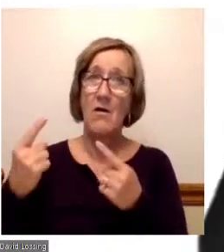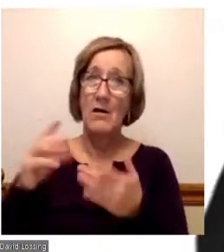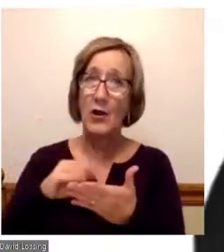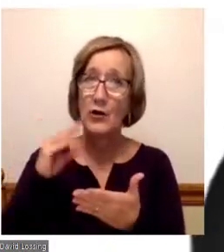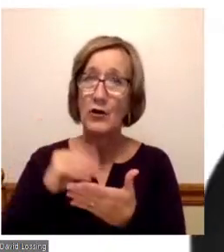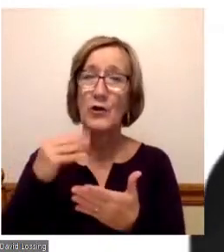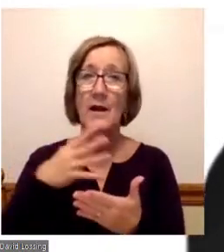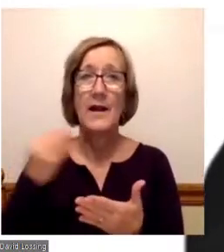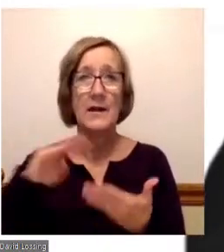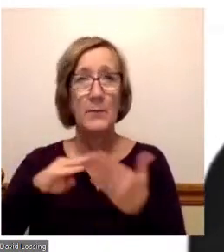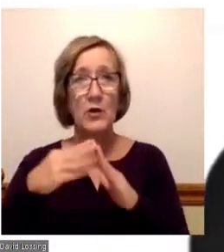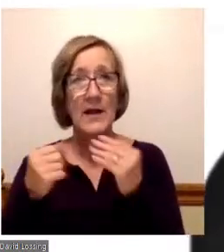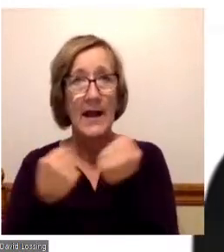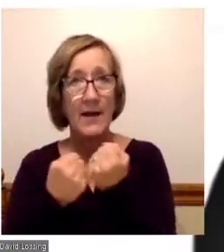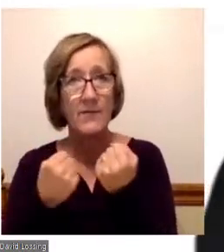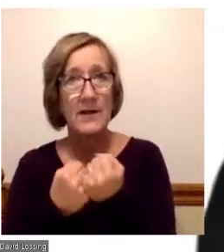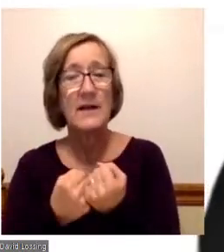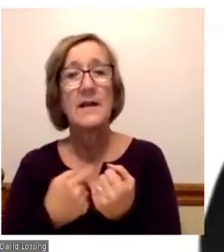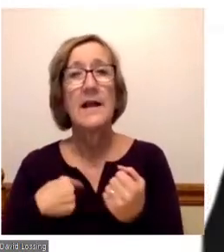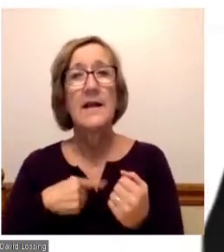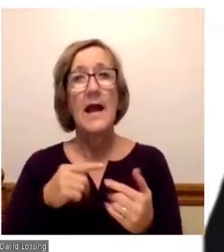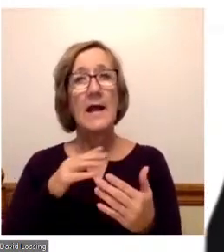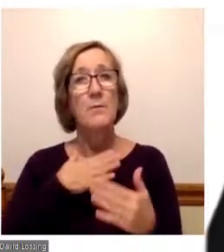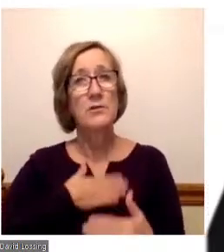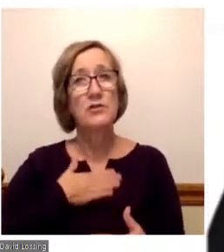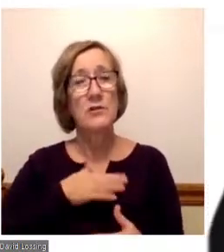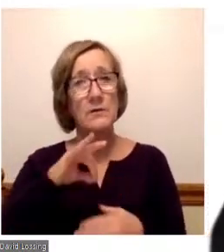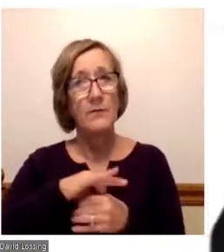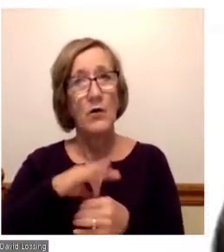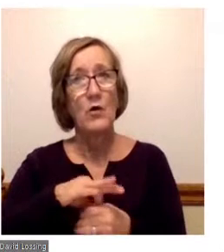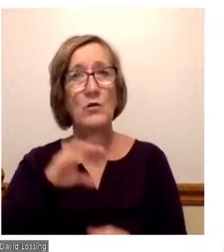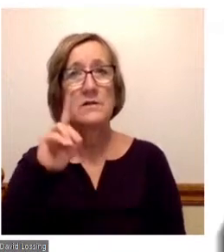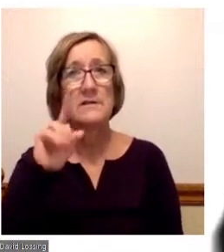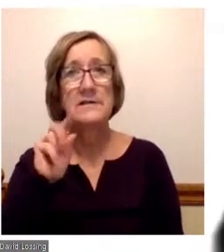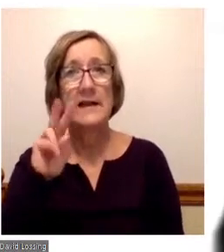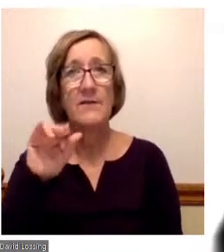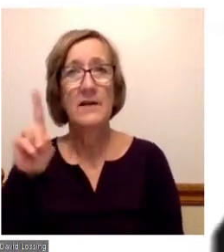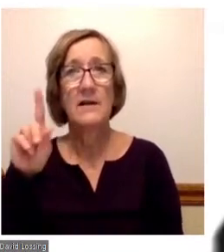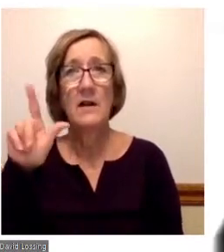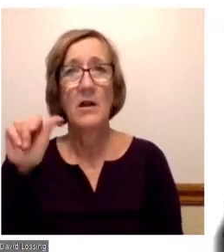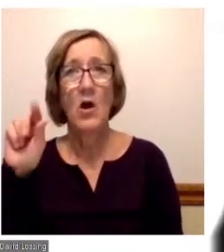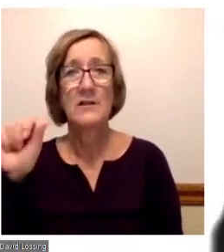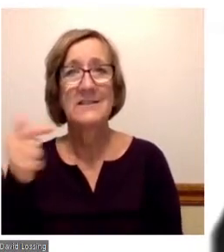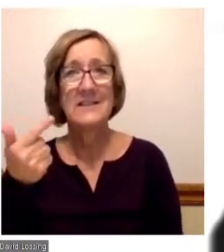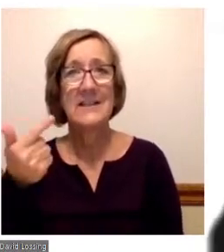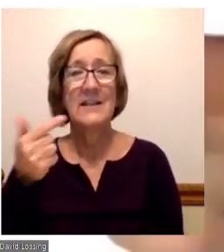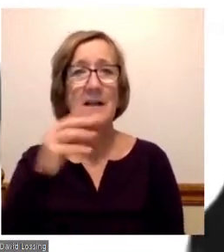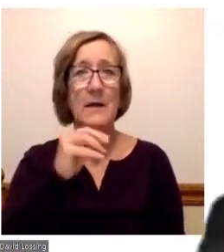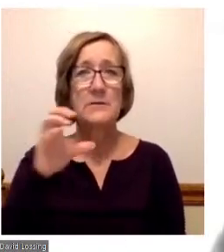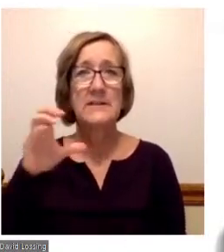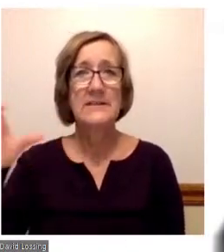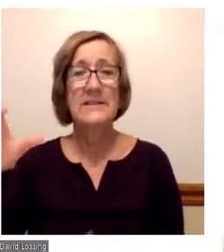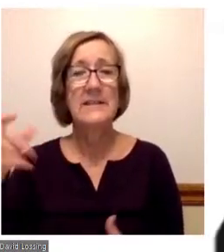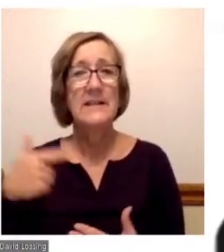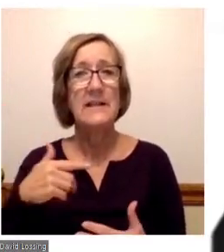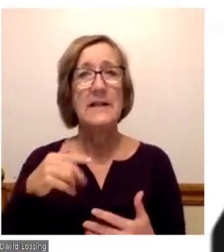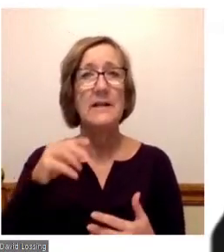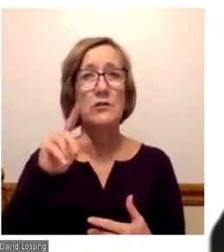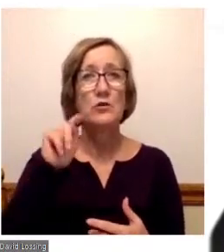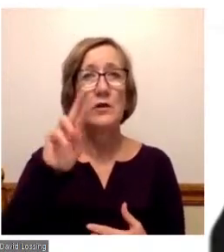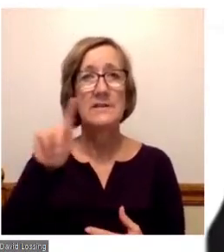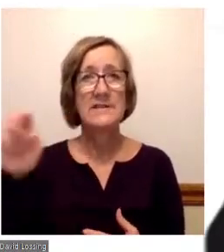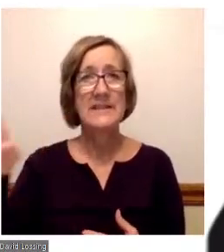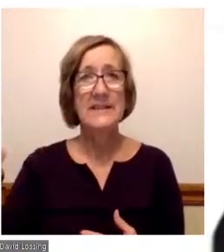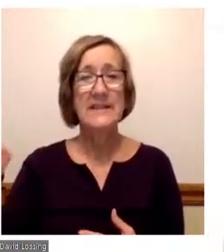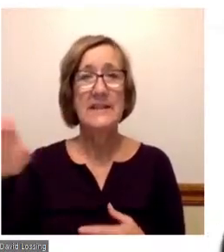appreciate your vote, David Lossing for MCC trustee. Either vote by mail at home today or at the polls on November